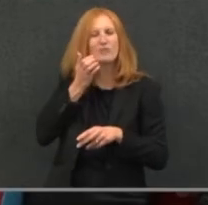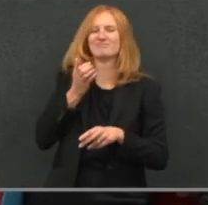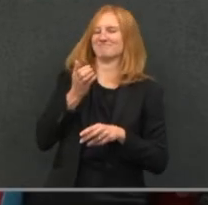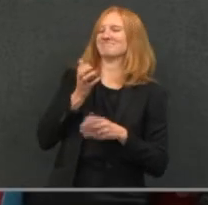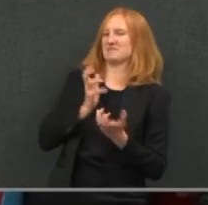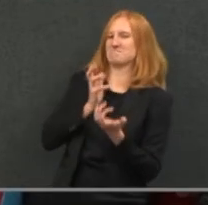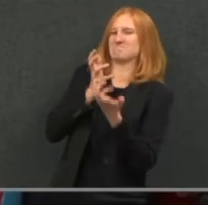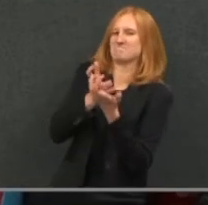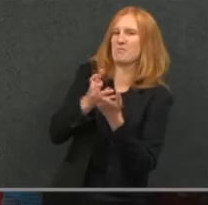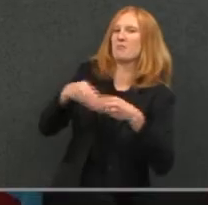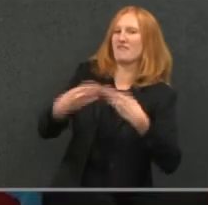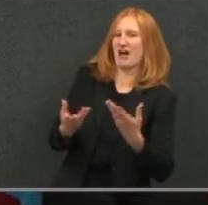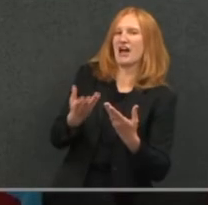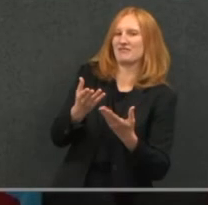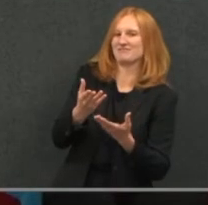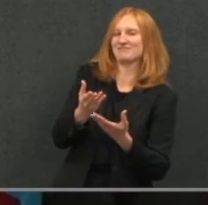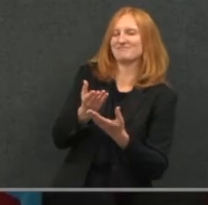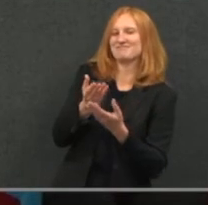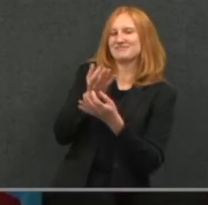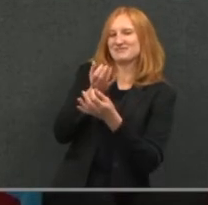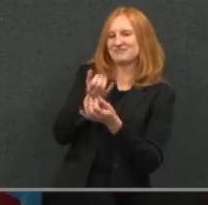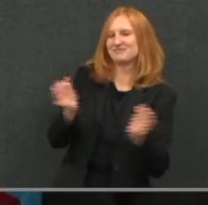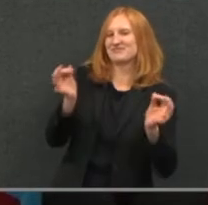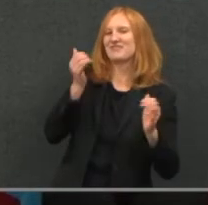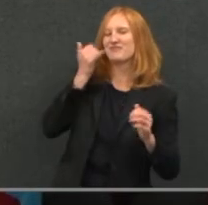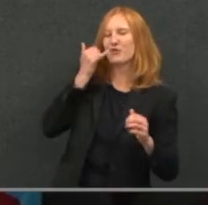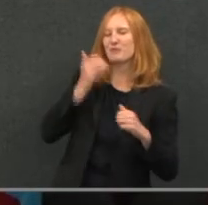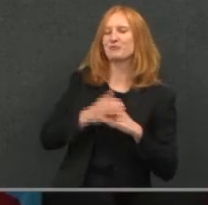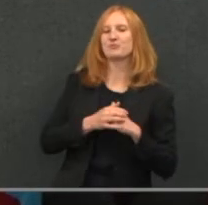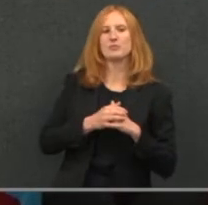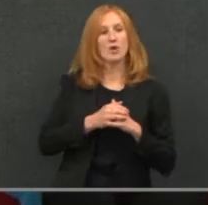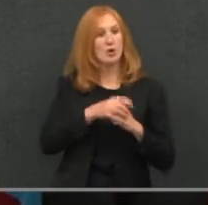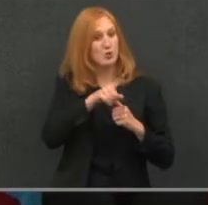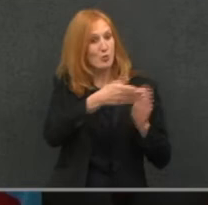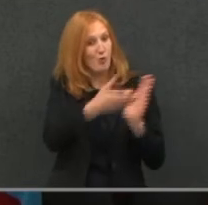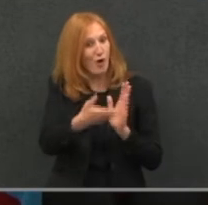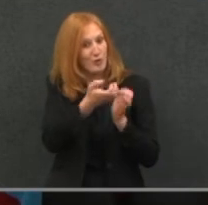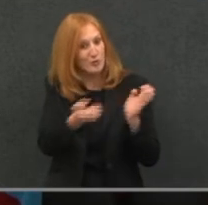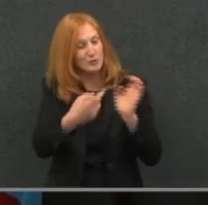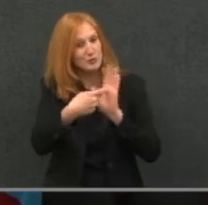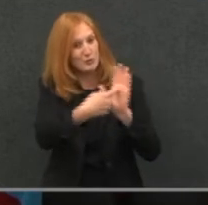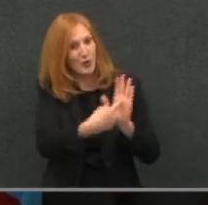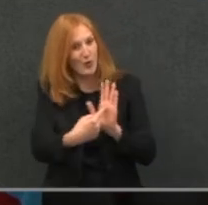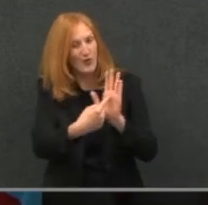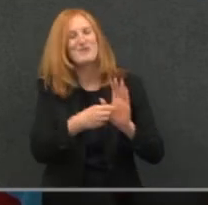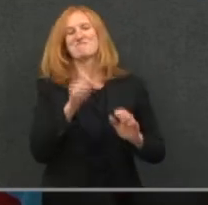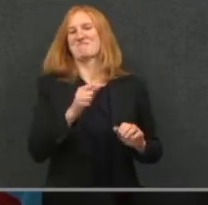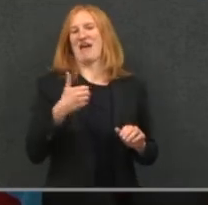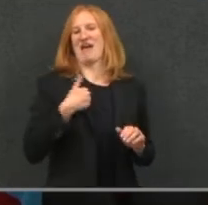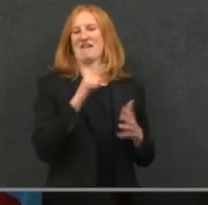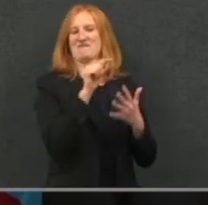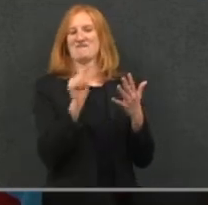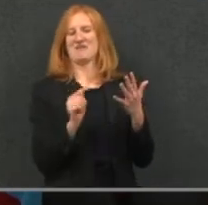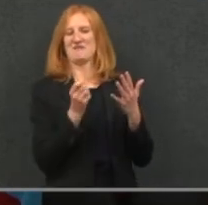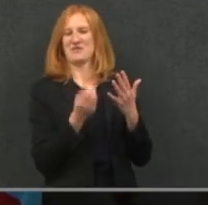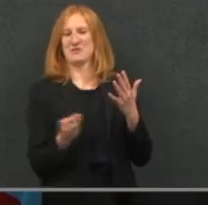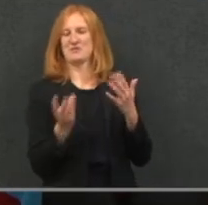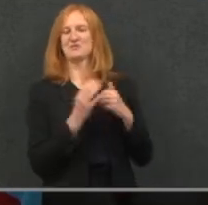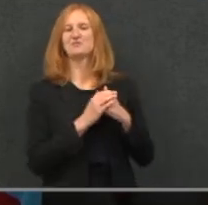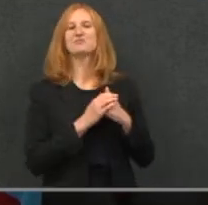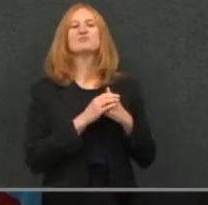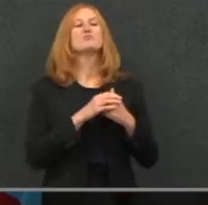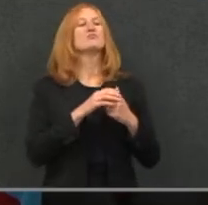assistive device for them. Right. And speaking of devices, you brought some. I did bring some, just a few. We have a